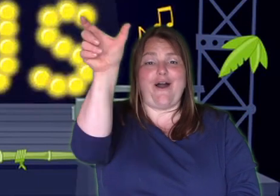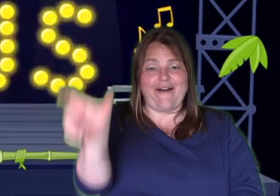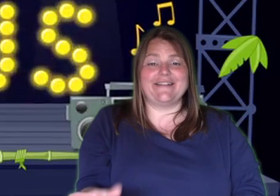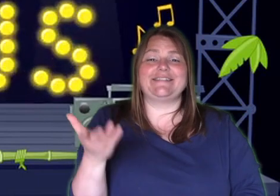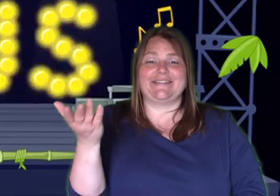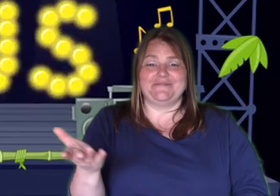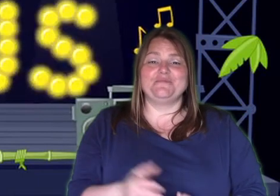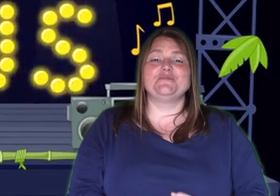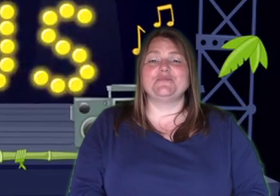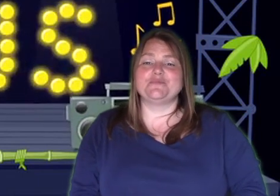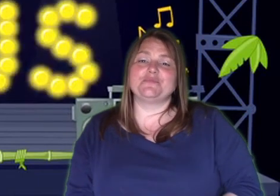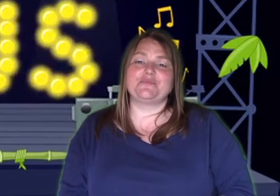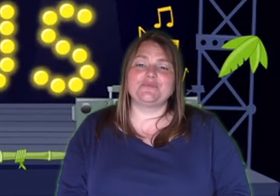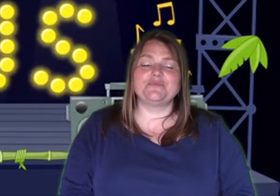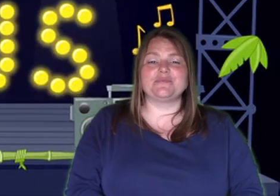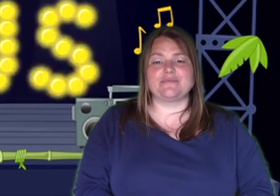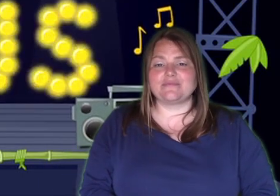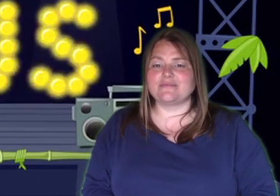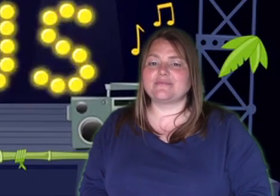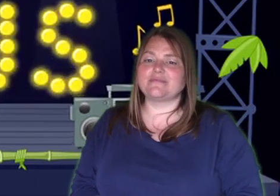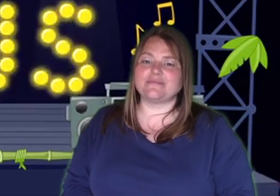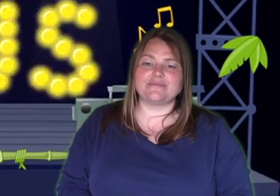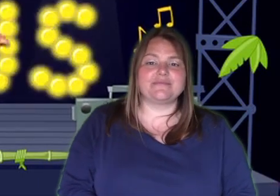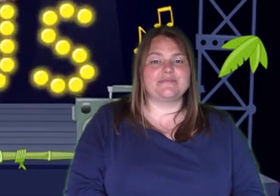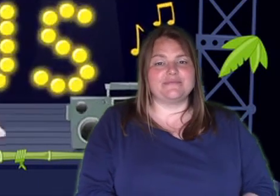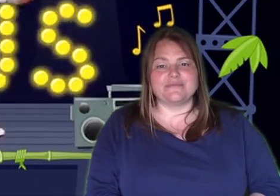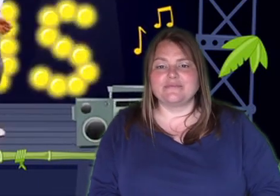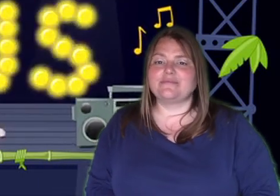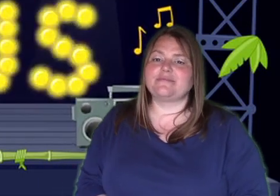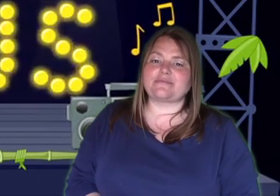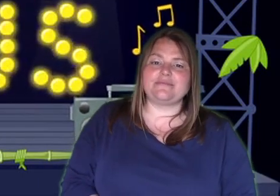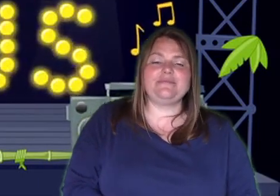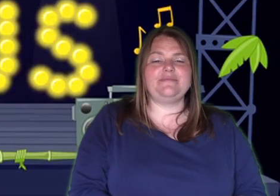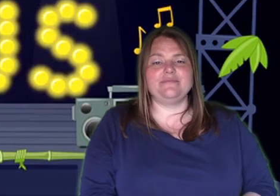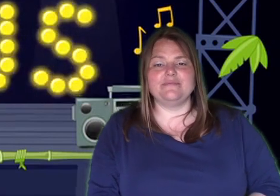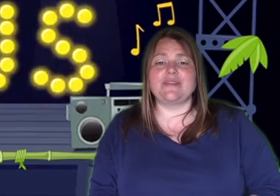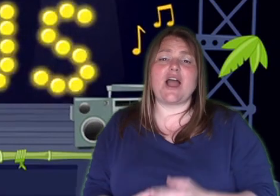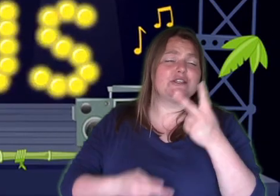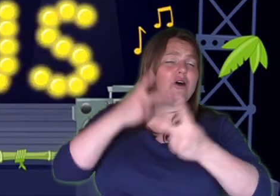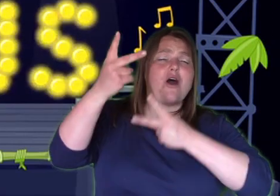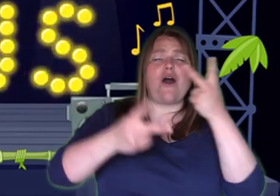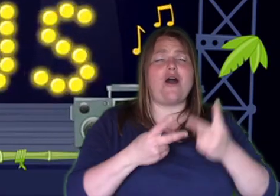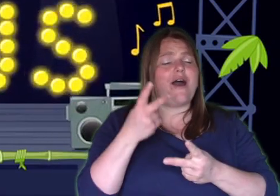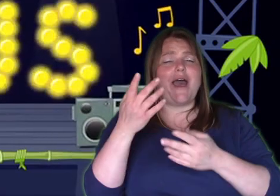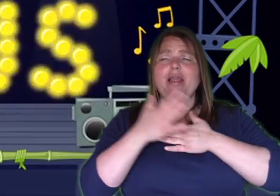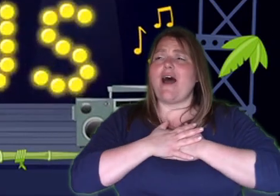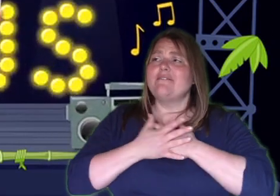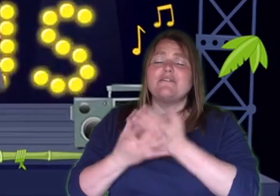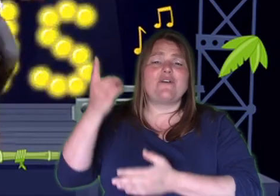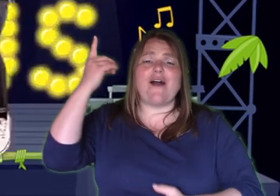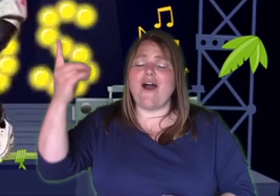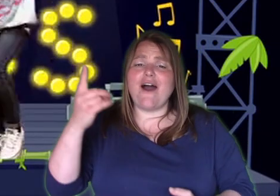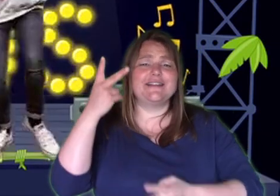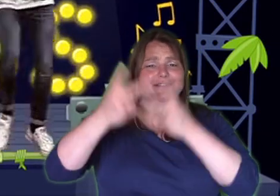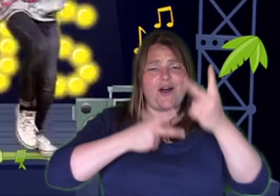song about the love of God A song